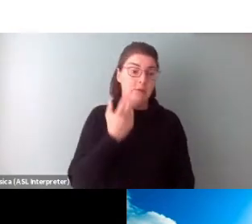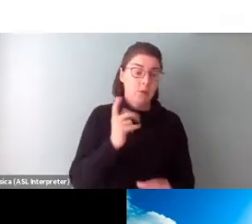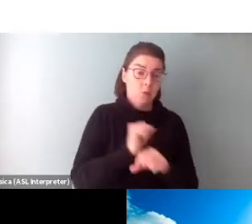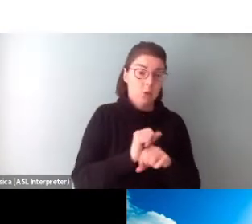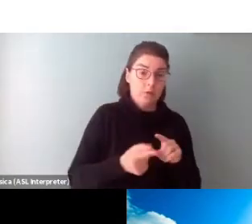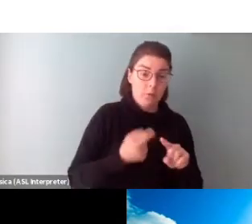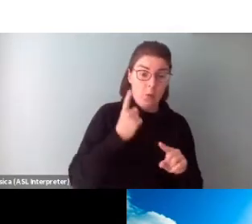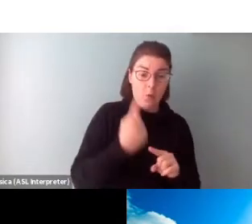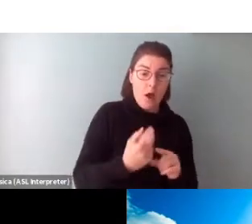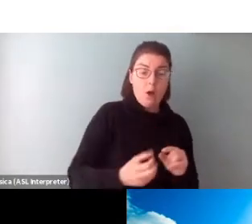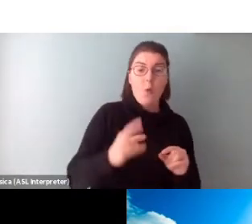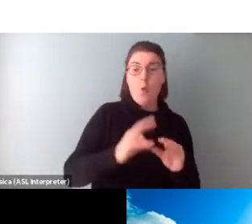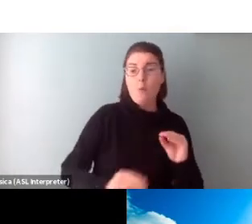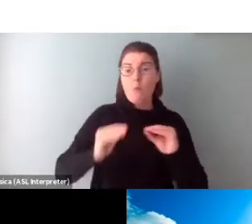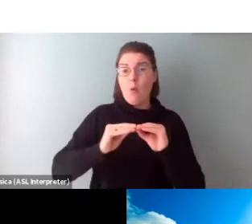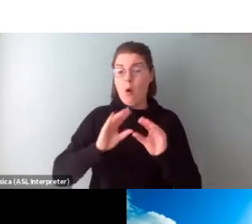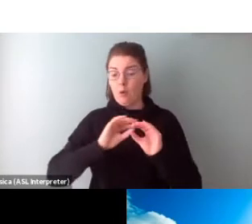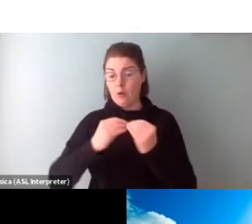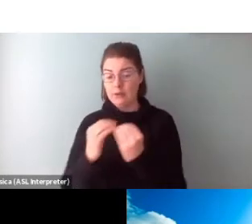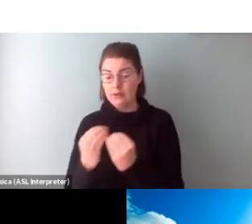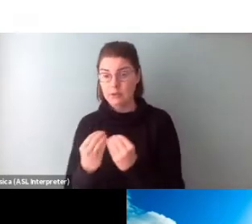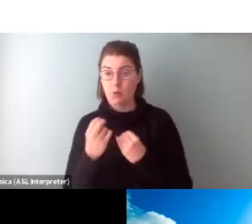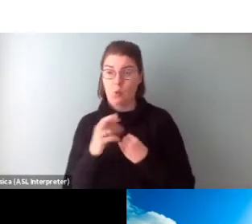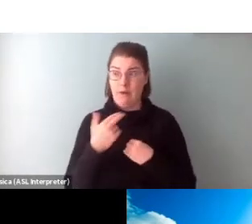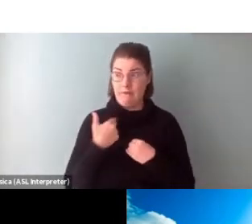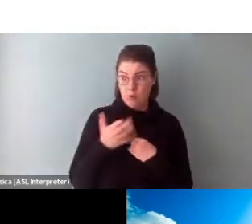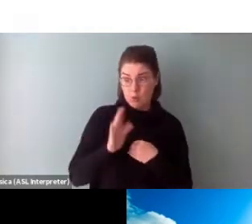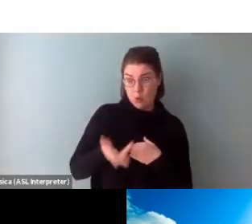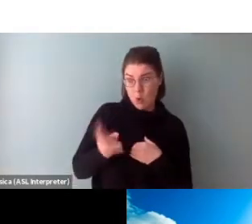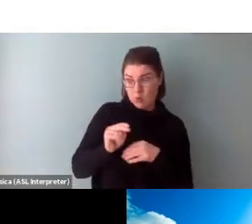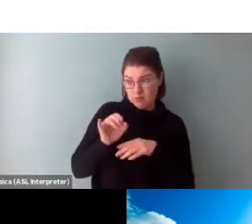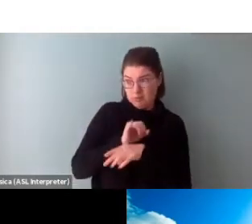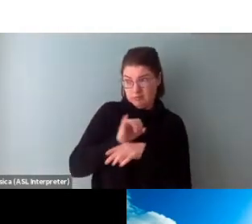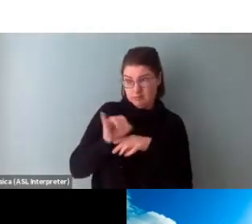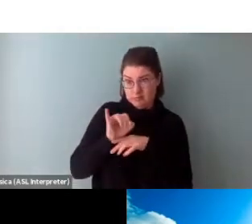more organizations or have your own individual practice.